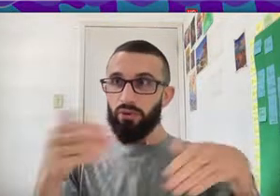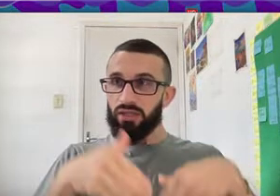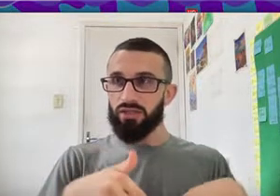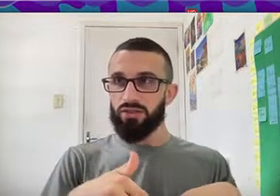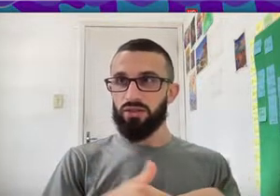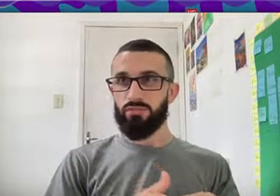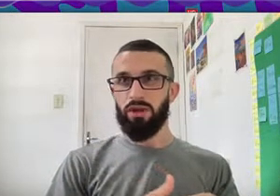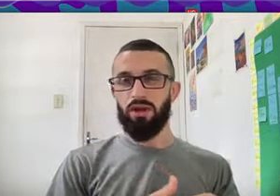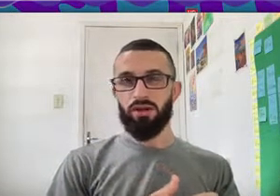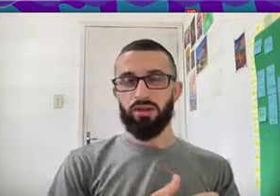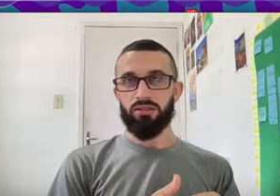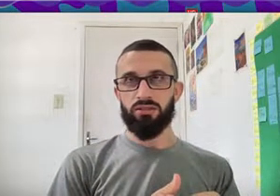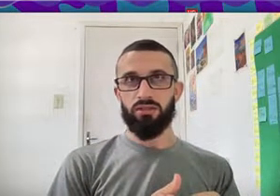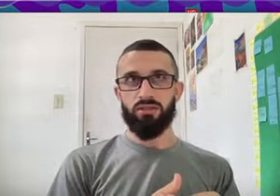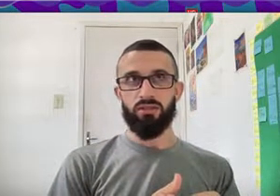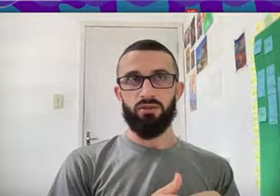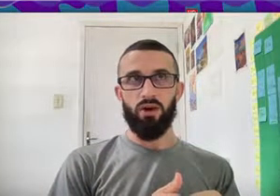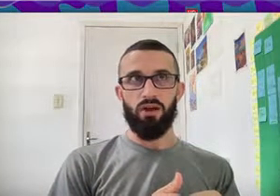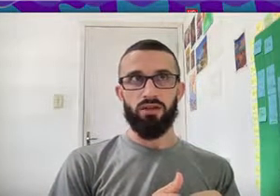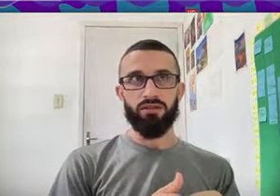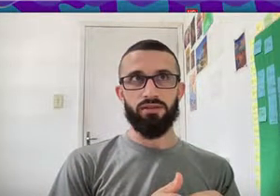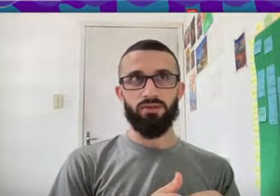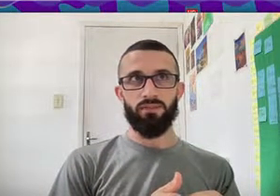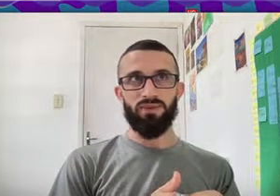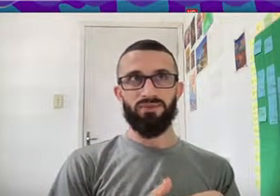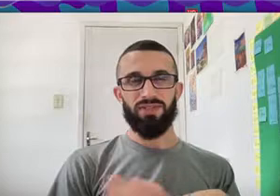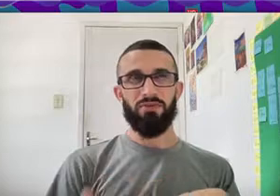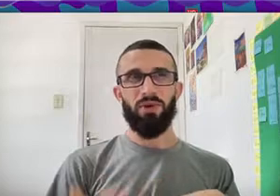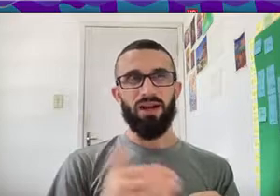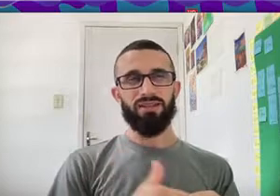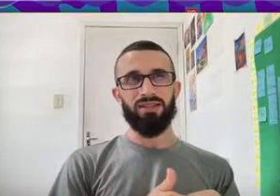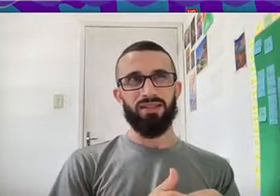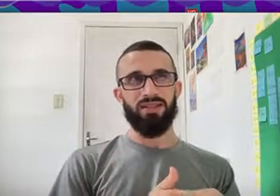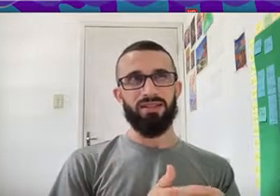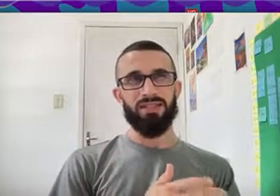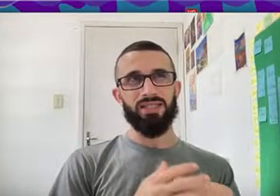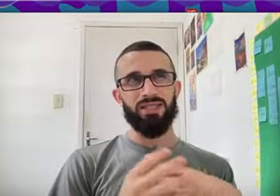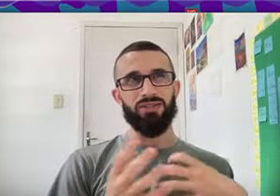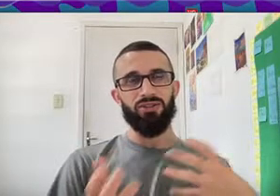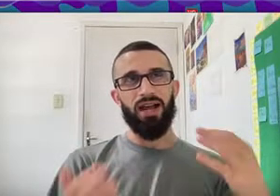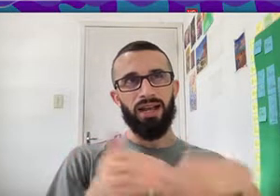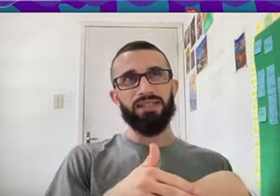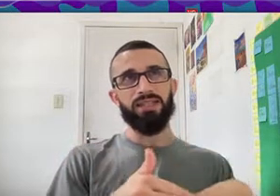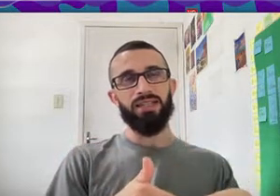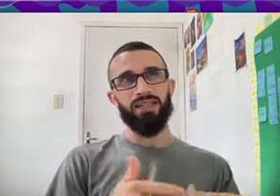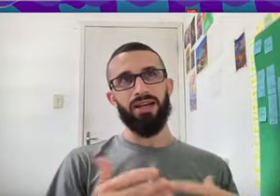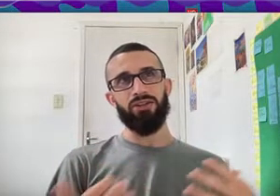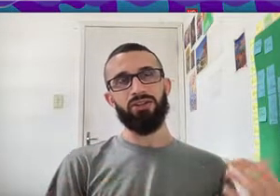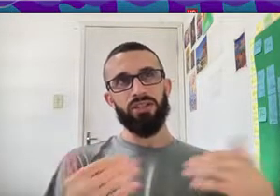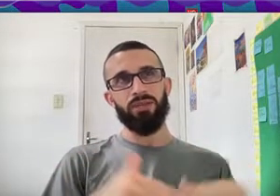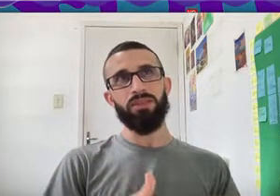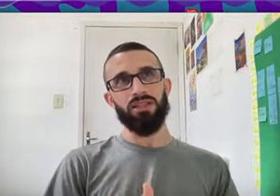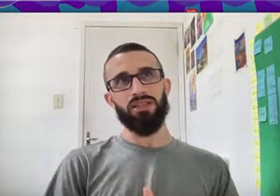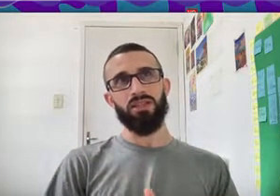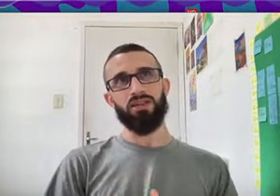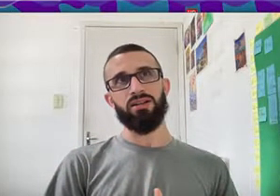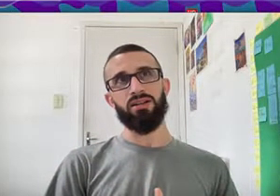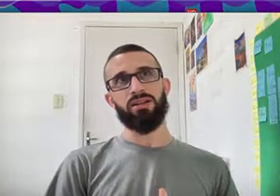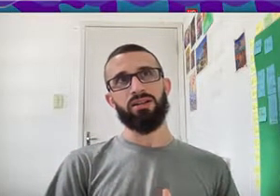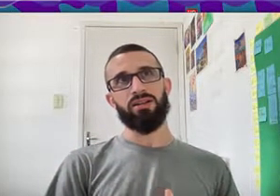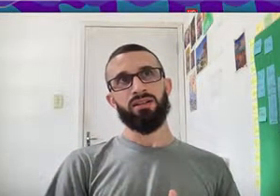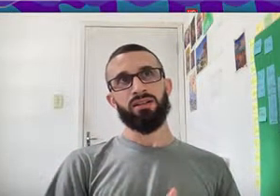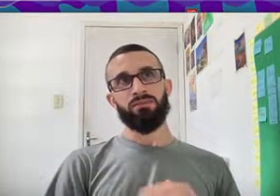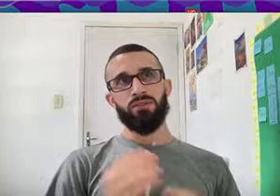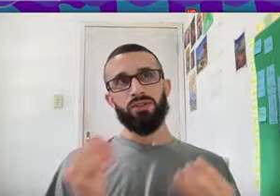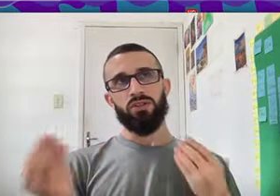Put It Into The Wallet It It's Like You're Hiding It There You're Keeping It There